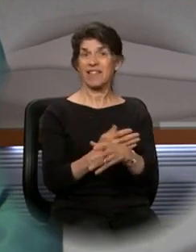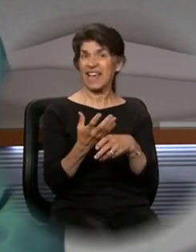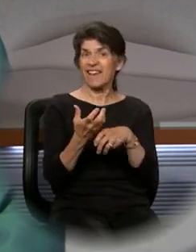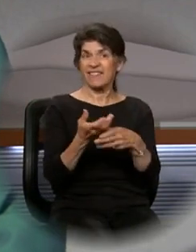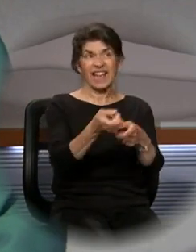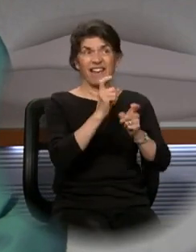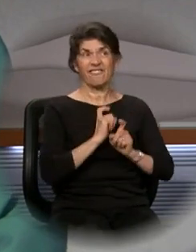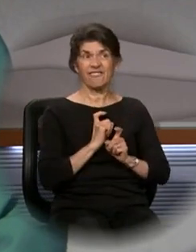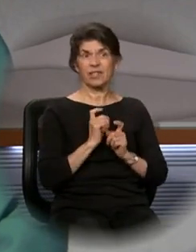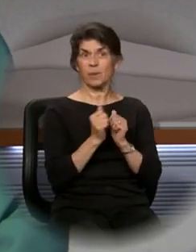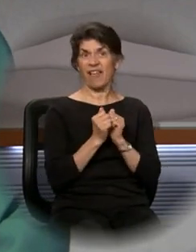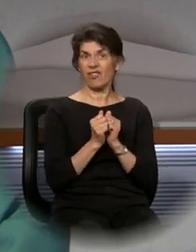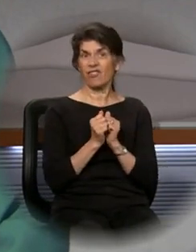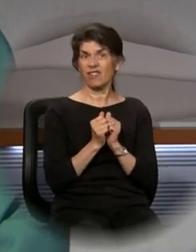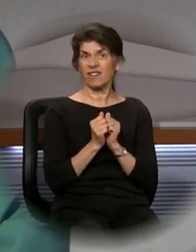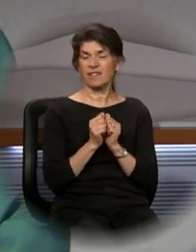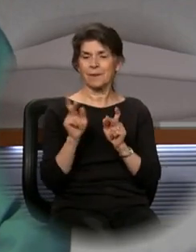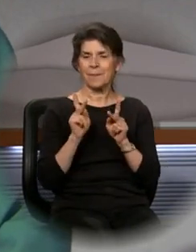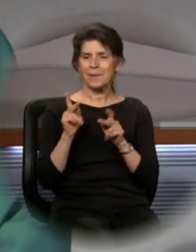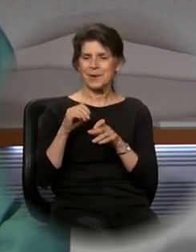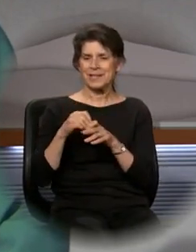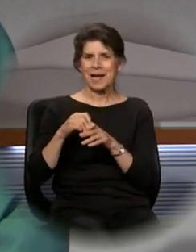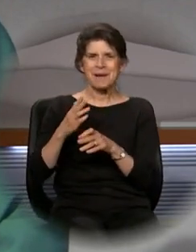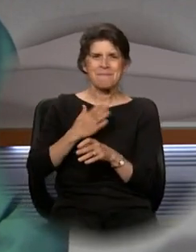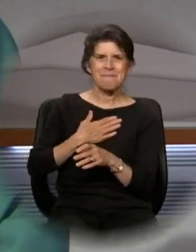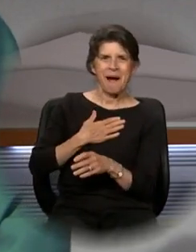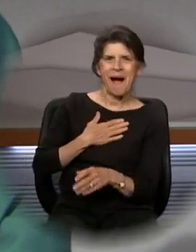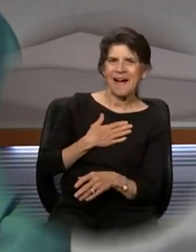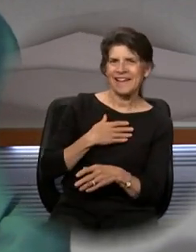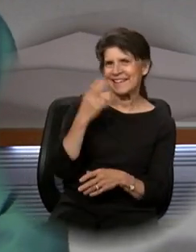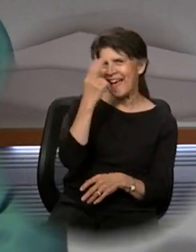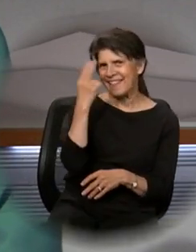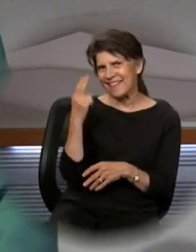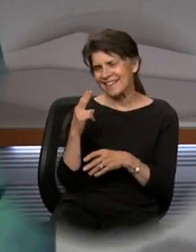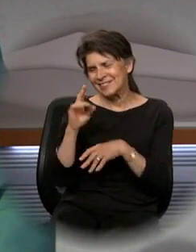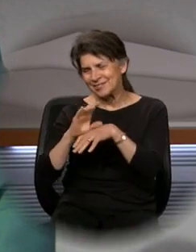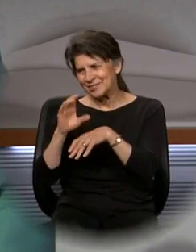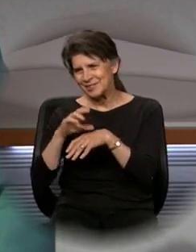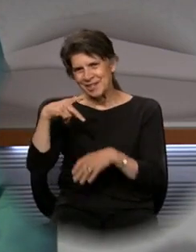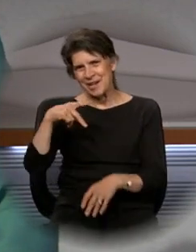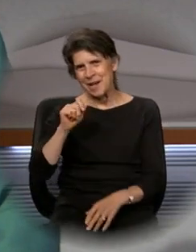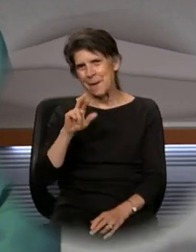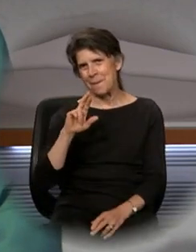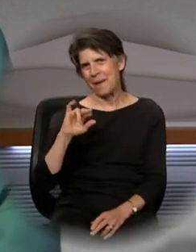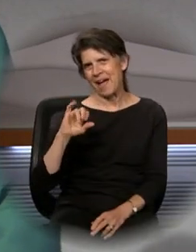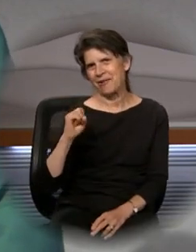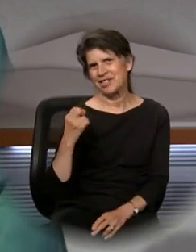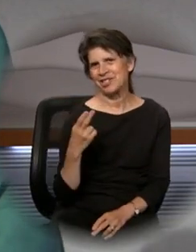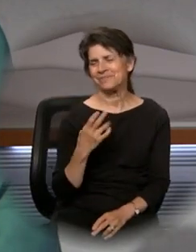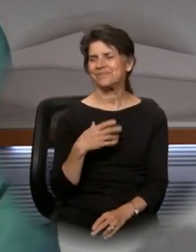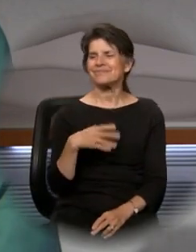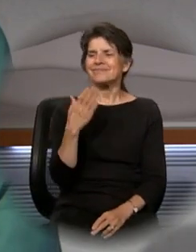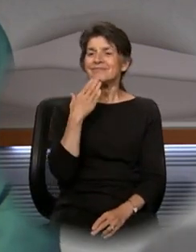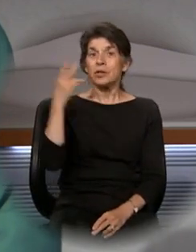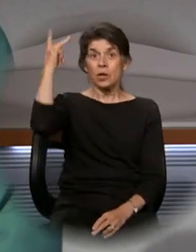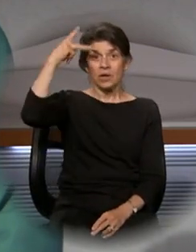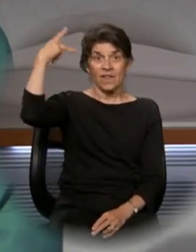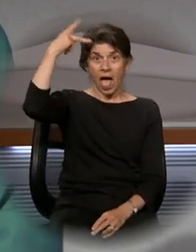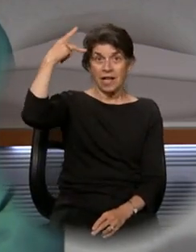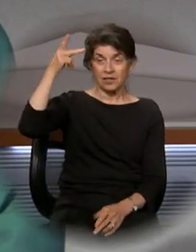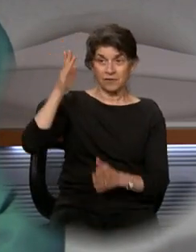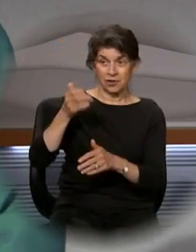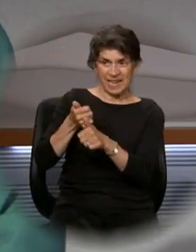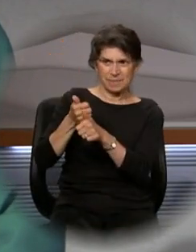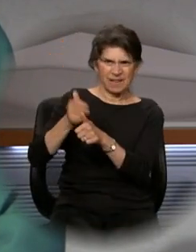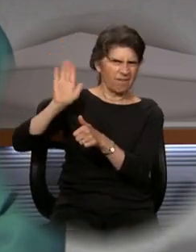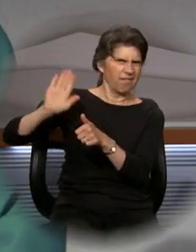parish know that one of my favorite quotes is often to remind us that a good philosopher once said